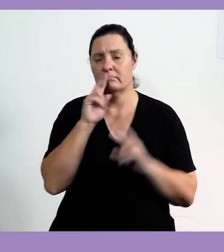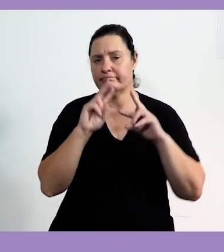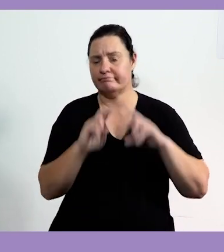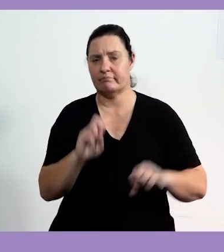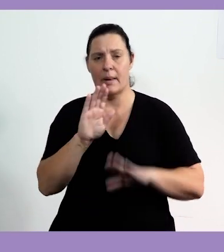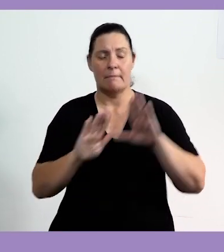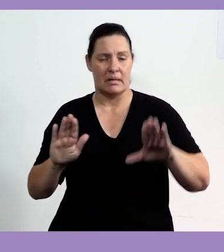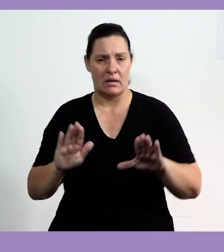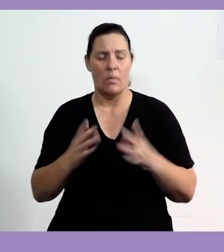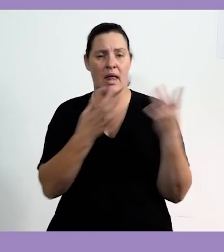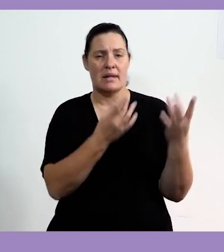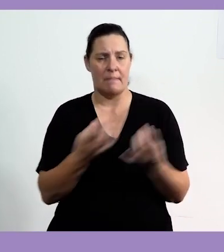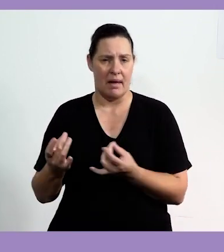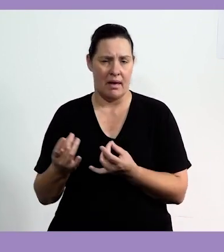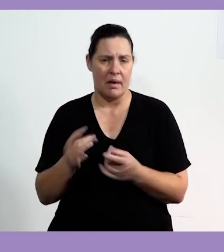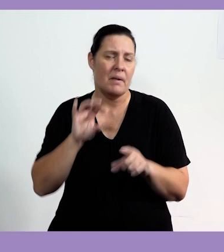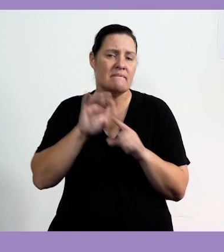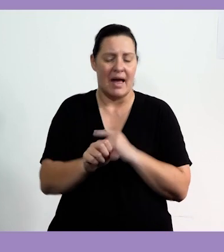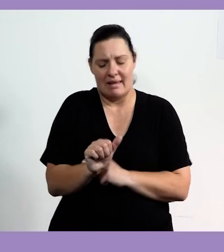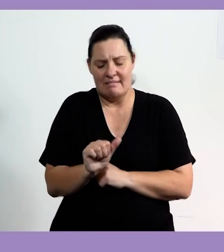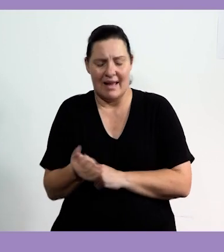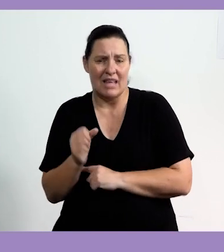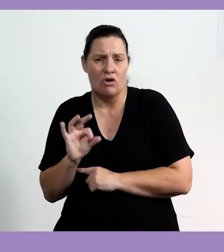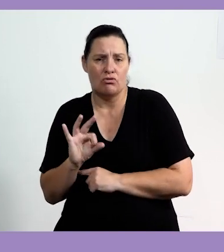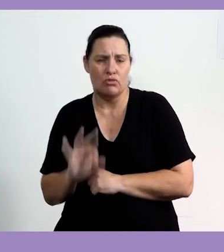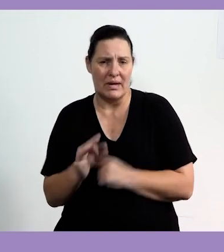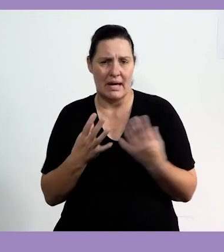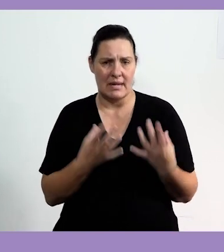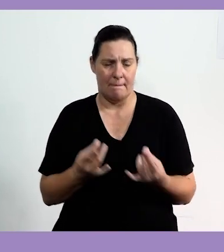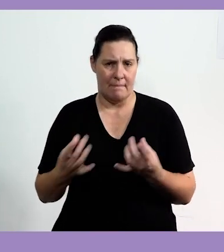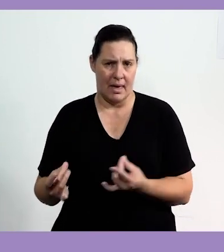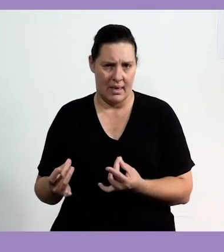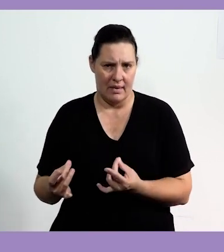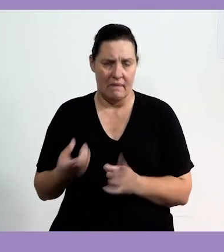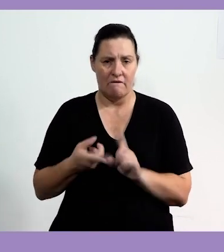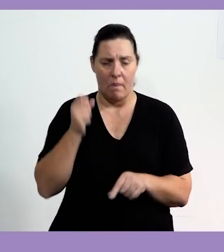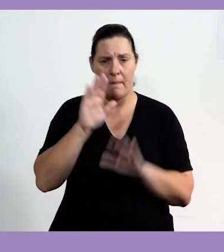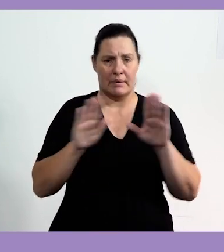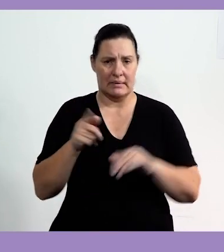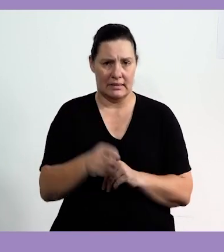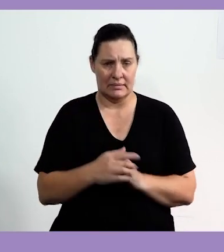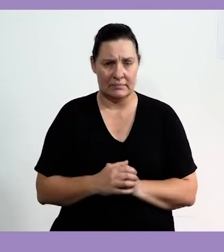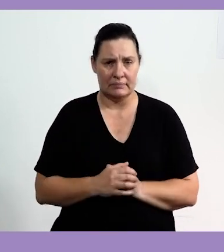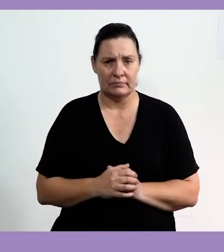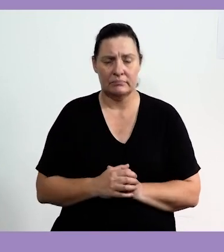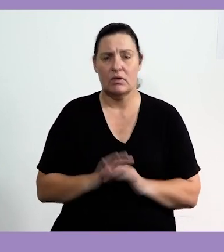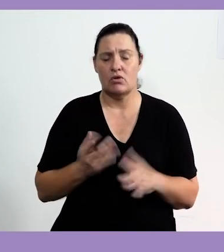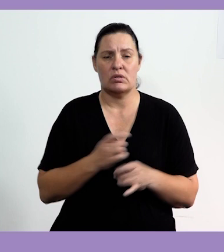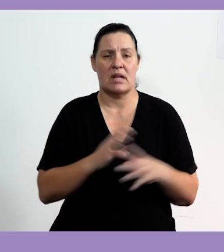Investigate the pattern with the following numbers and find the next three numbers of the pattern.